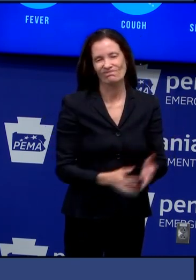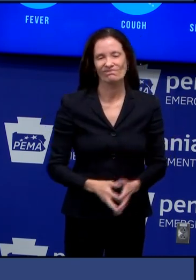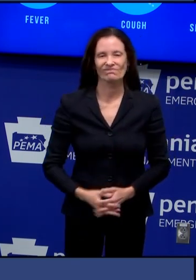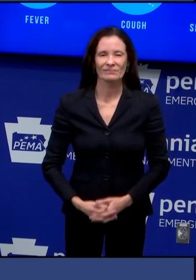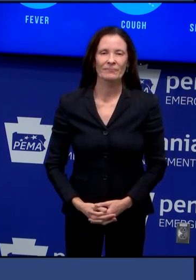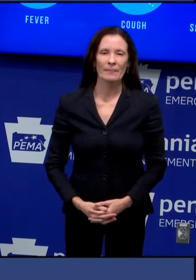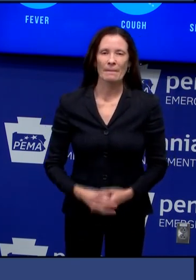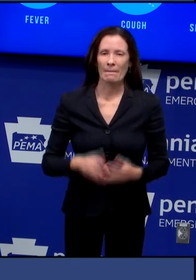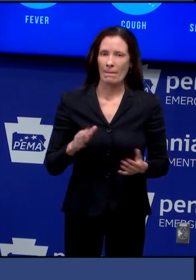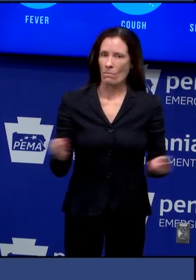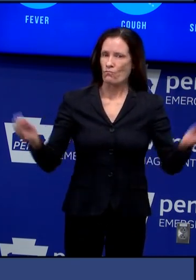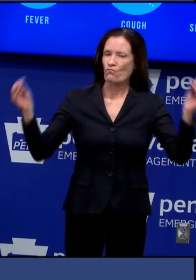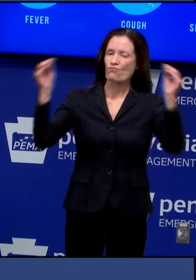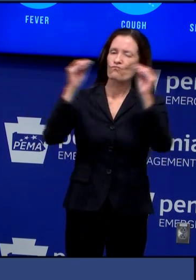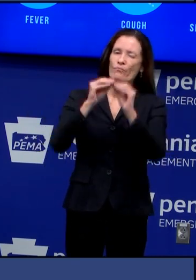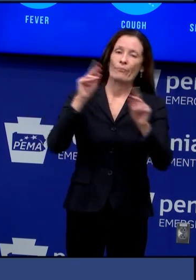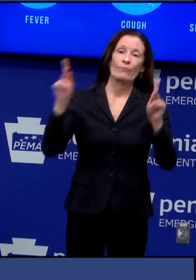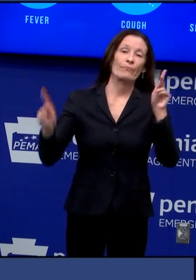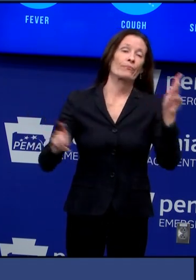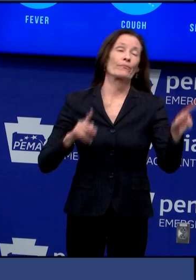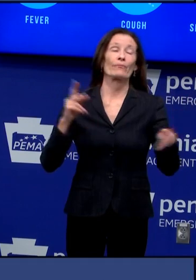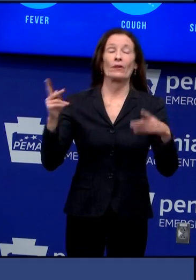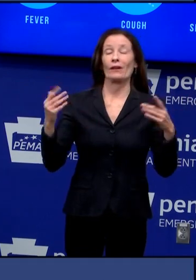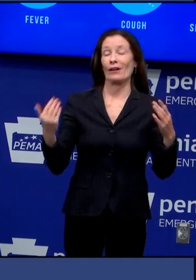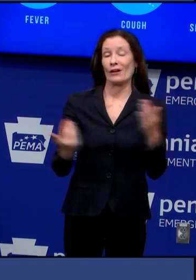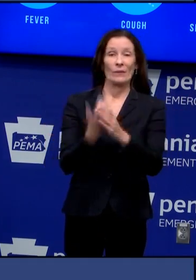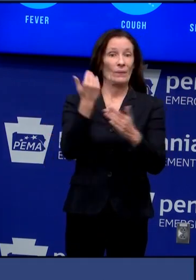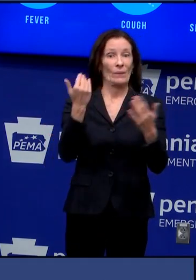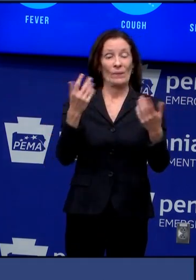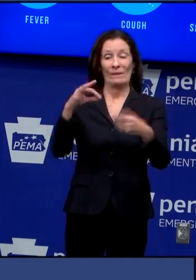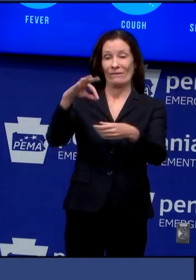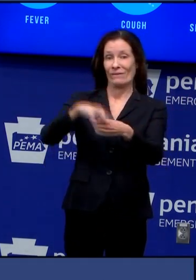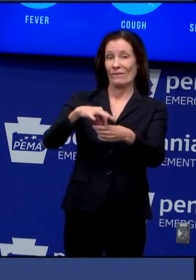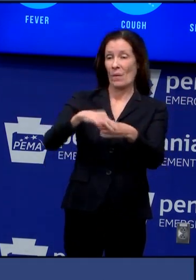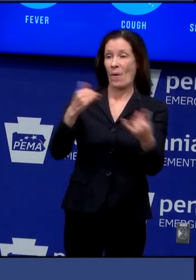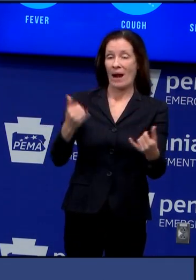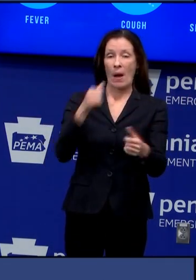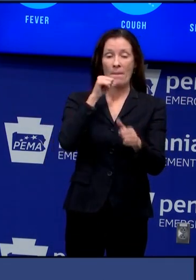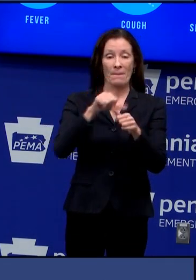in in this new kind of of uh vote secretary you want to add to that